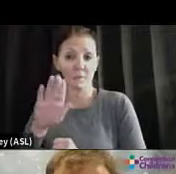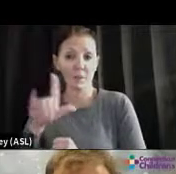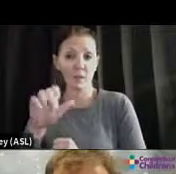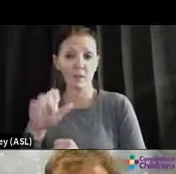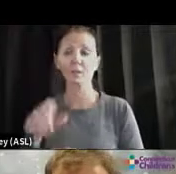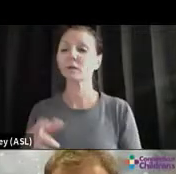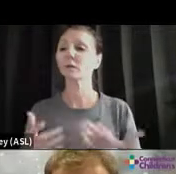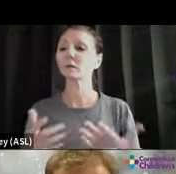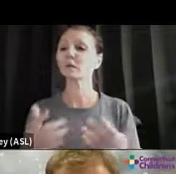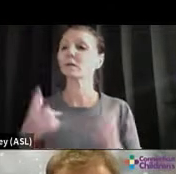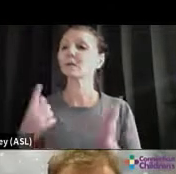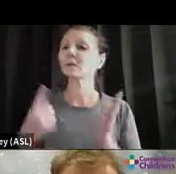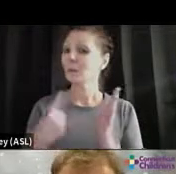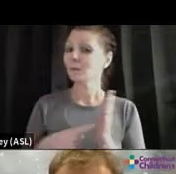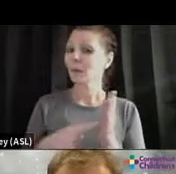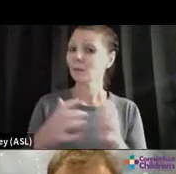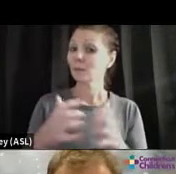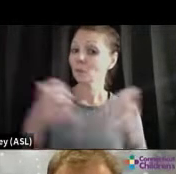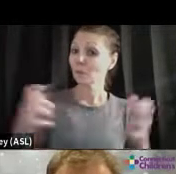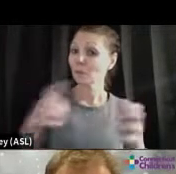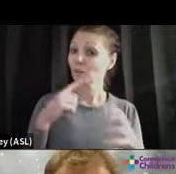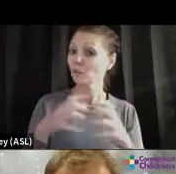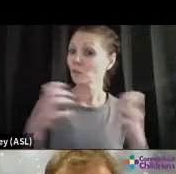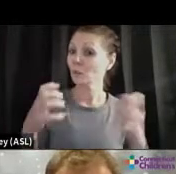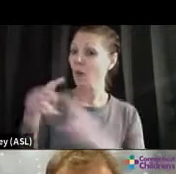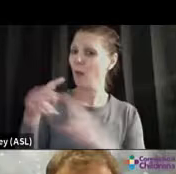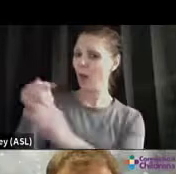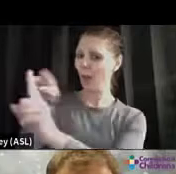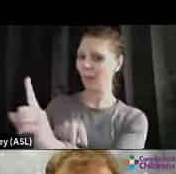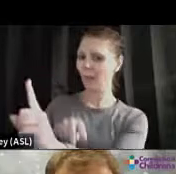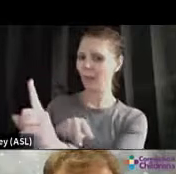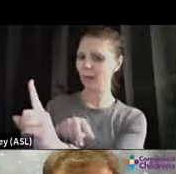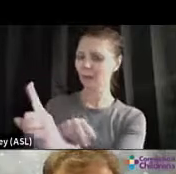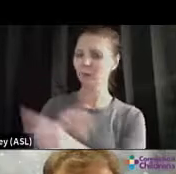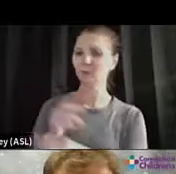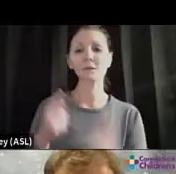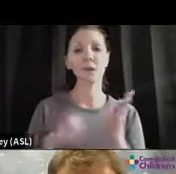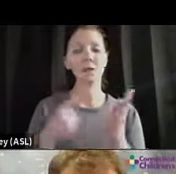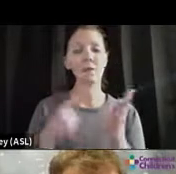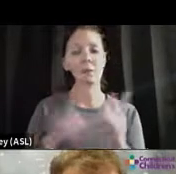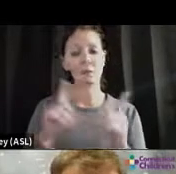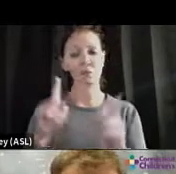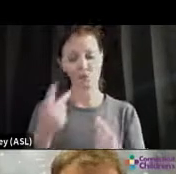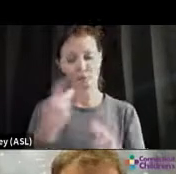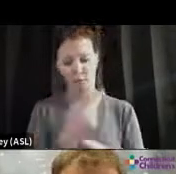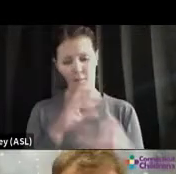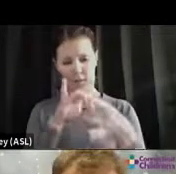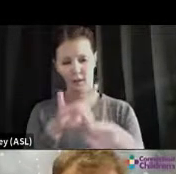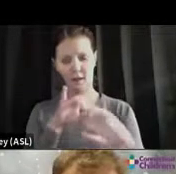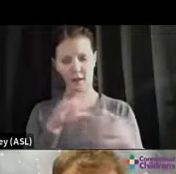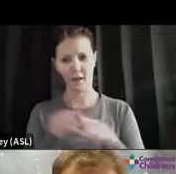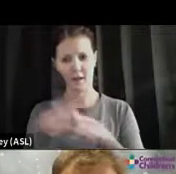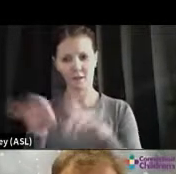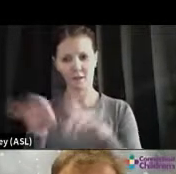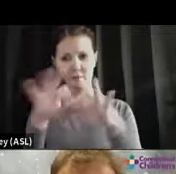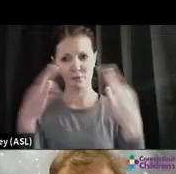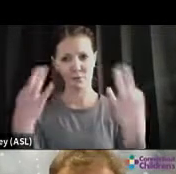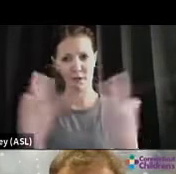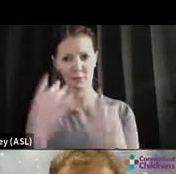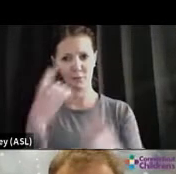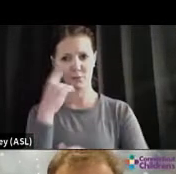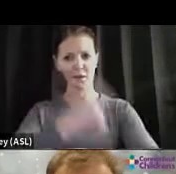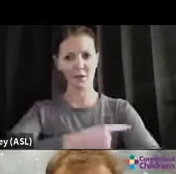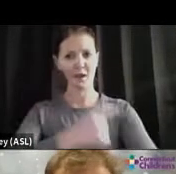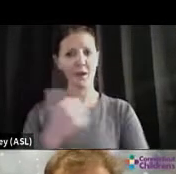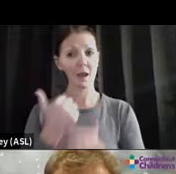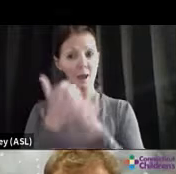Sometimes too much news is too much. Unplug. Sometimes just being connected and grounded together as a family for a day is helpful. And